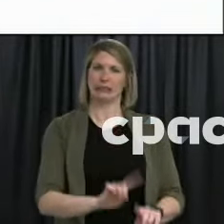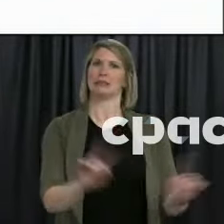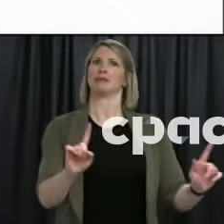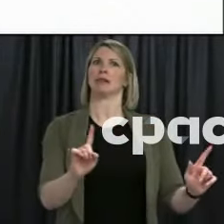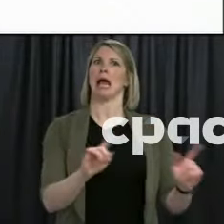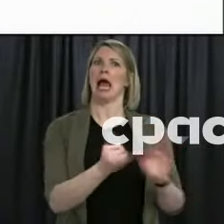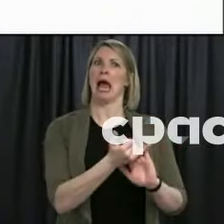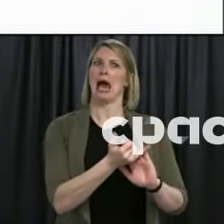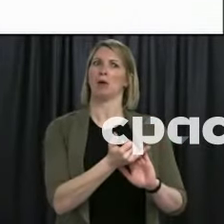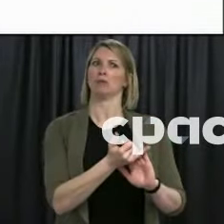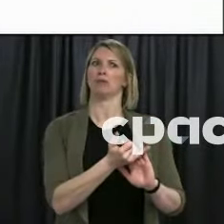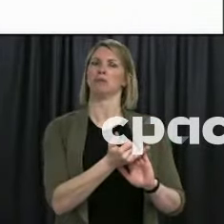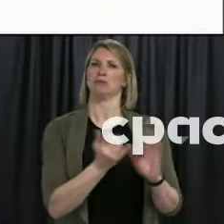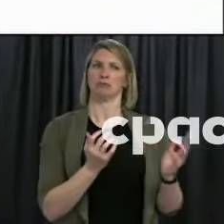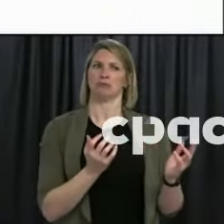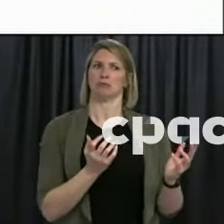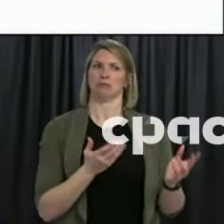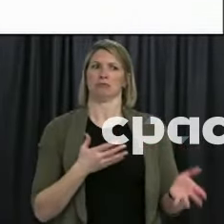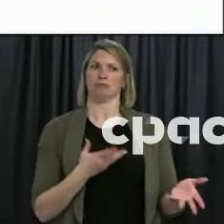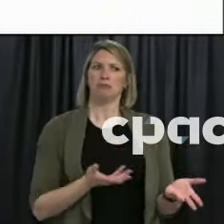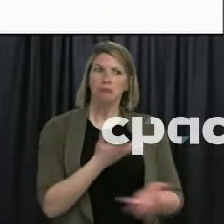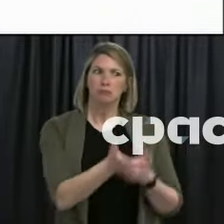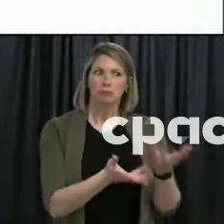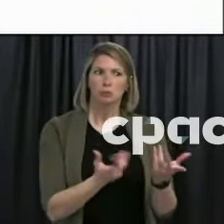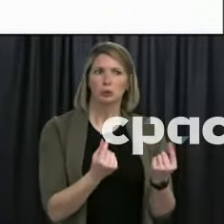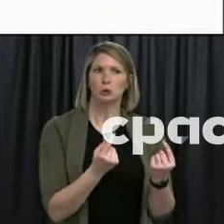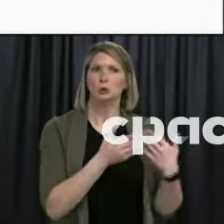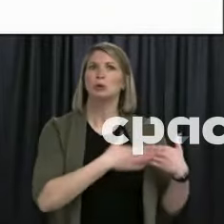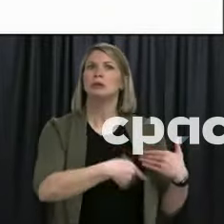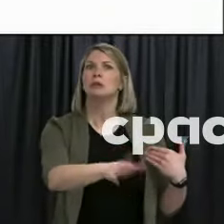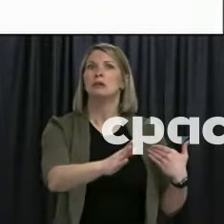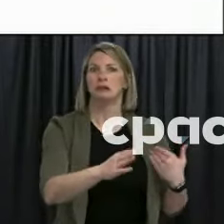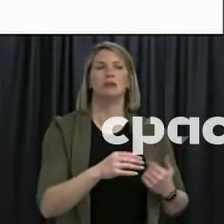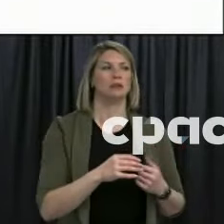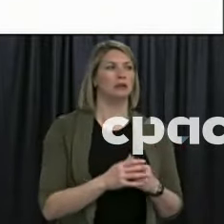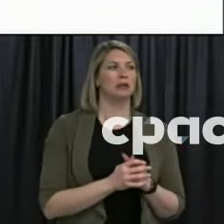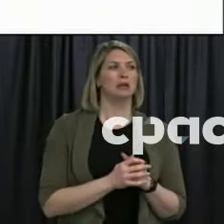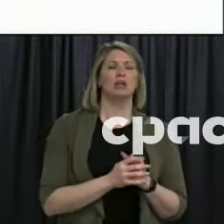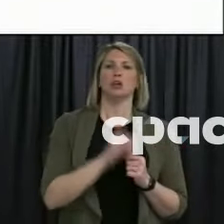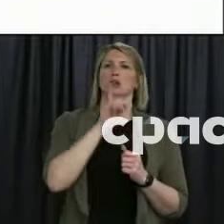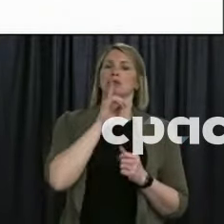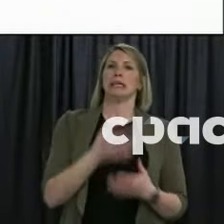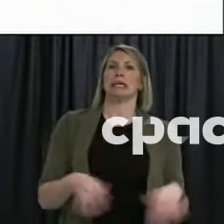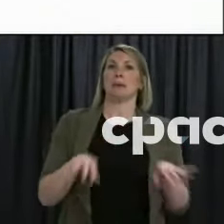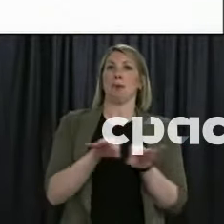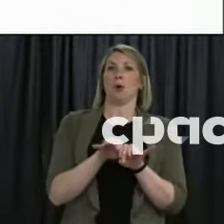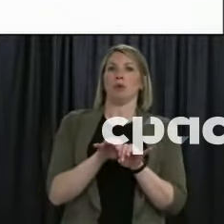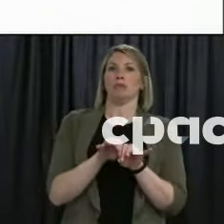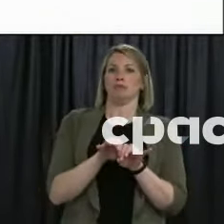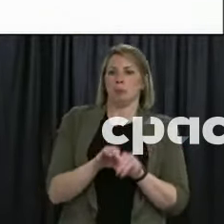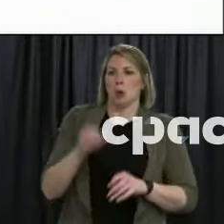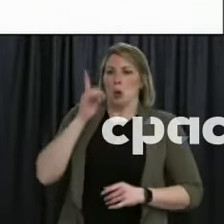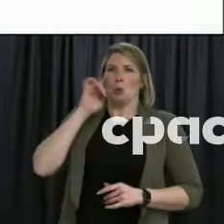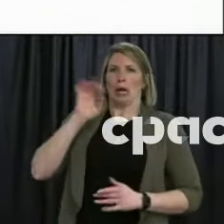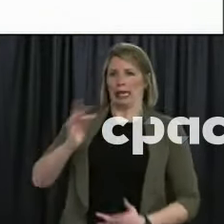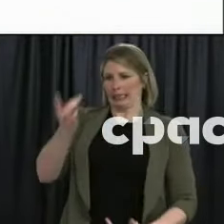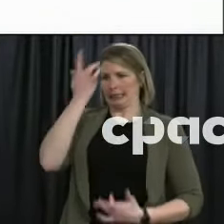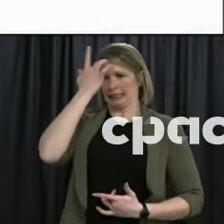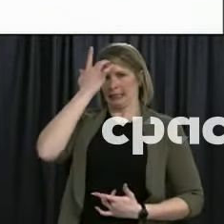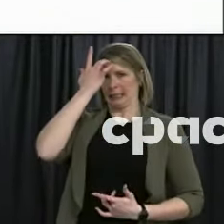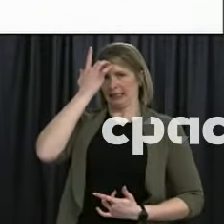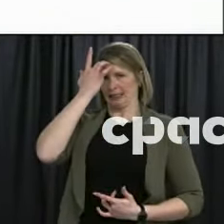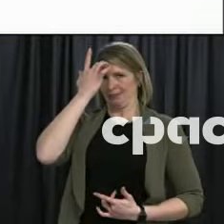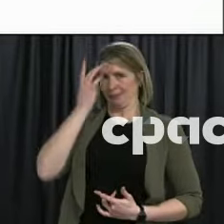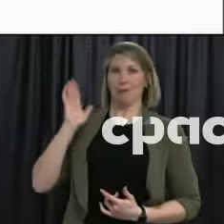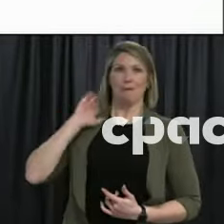So this again is mapping based on date of symptom onset and what the orange dots here are the actual